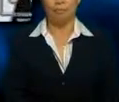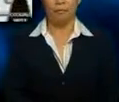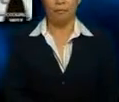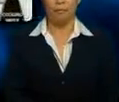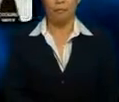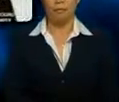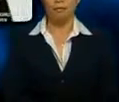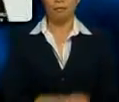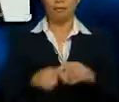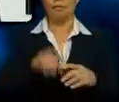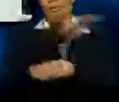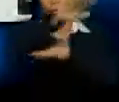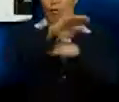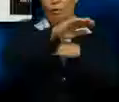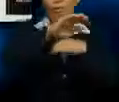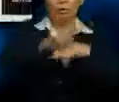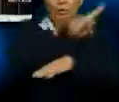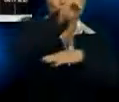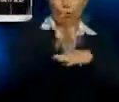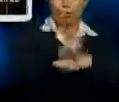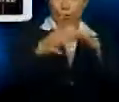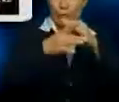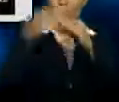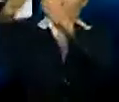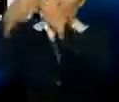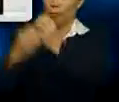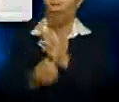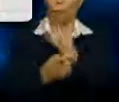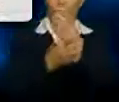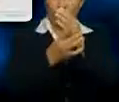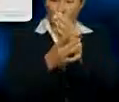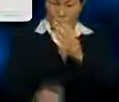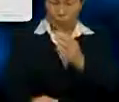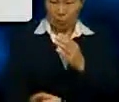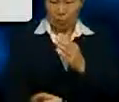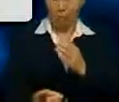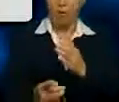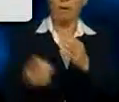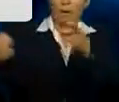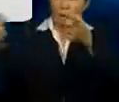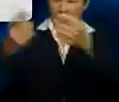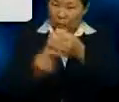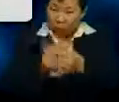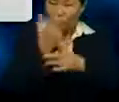All of the uses of the palm oil is derived from the constant research that is done by R&D.